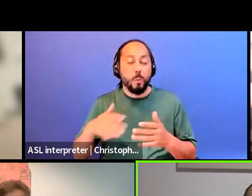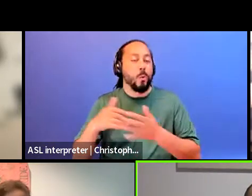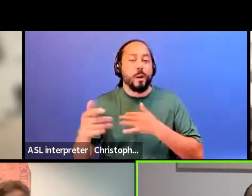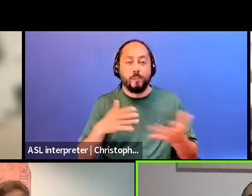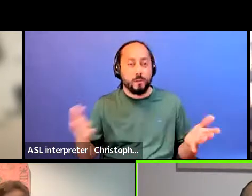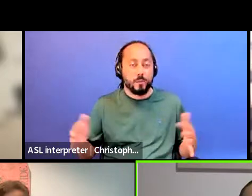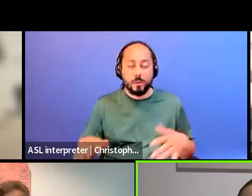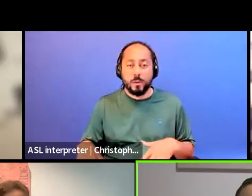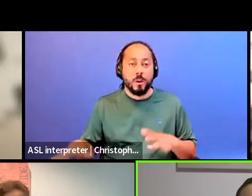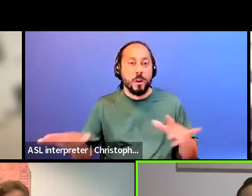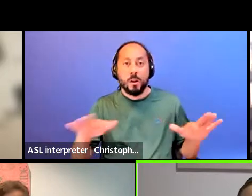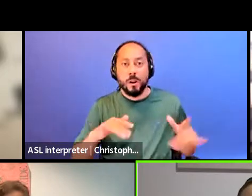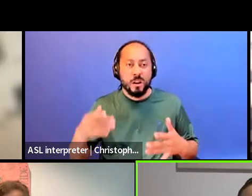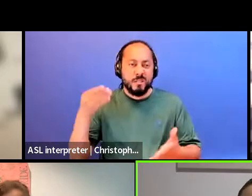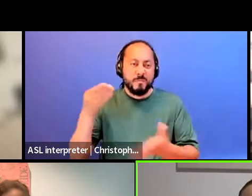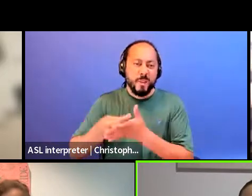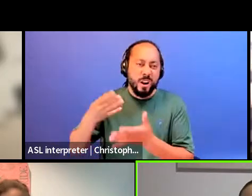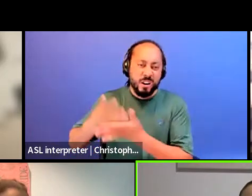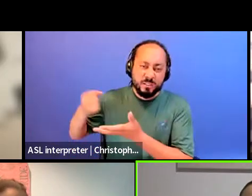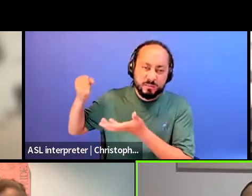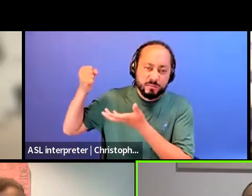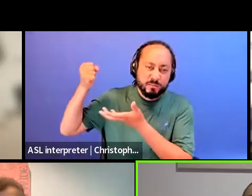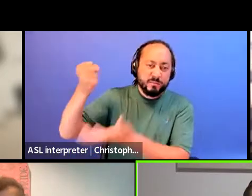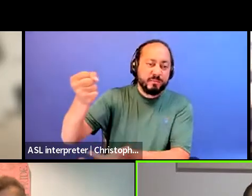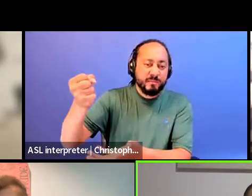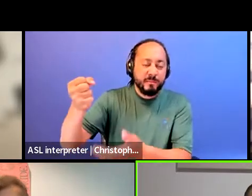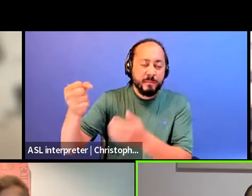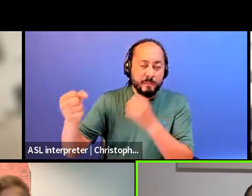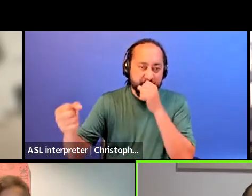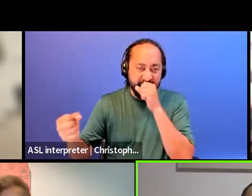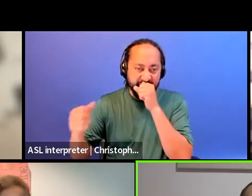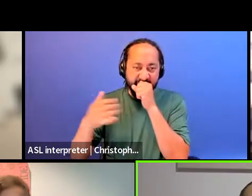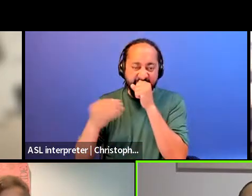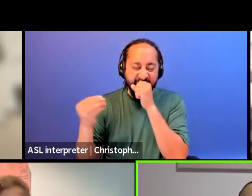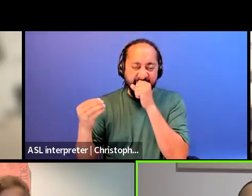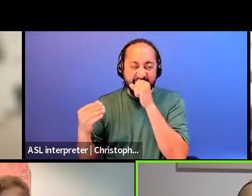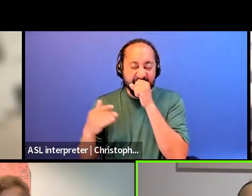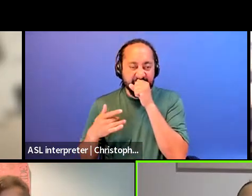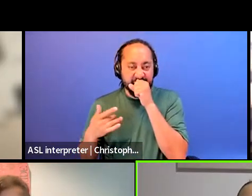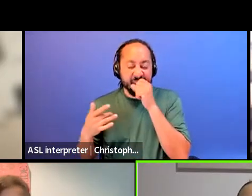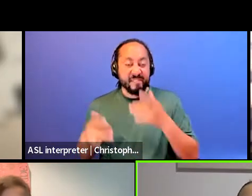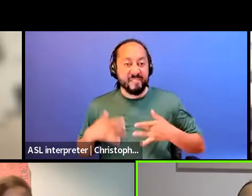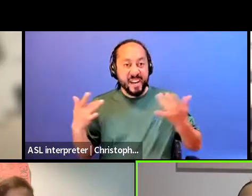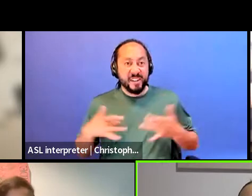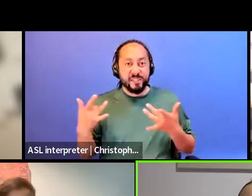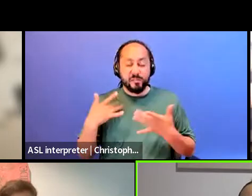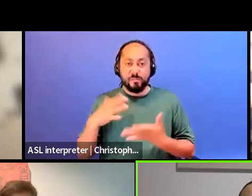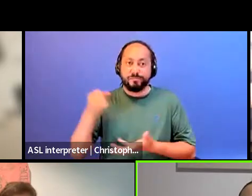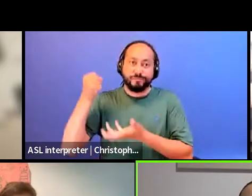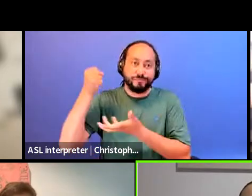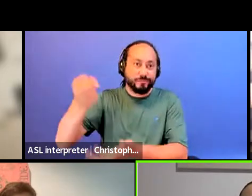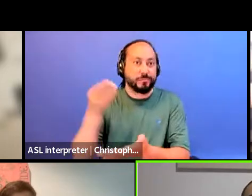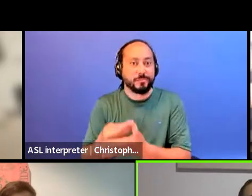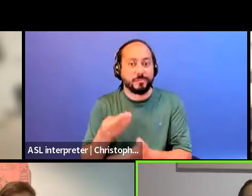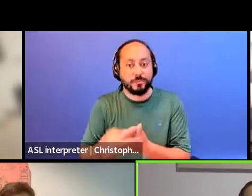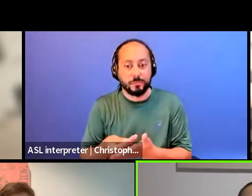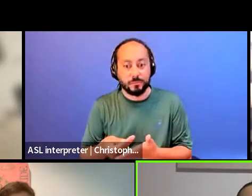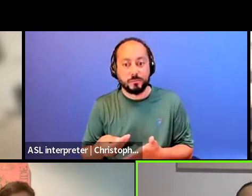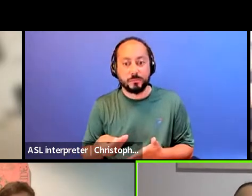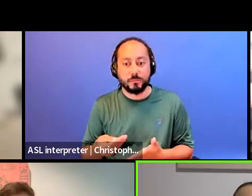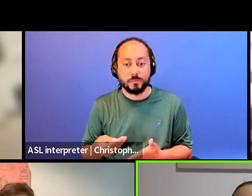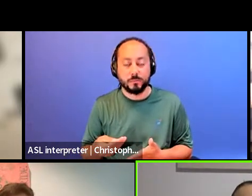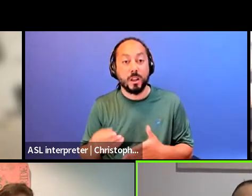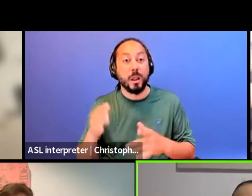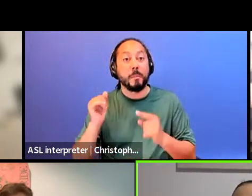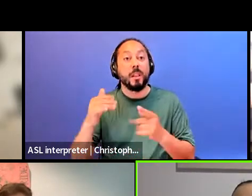this highly funded, you know, events that happen. It, and the rest of the